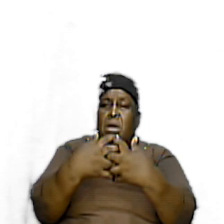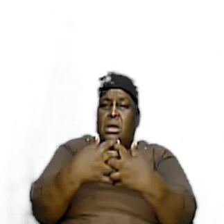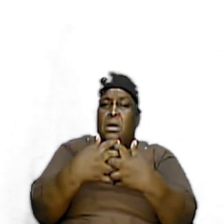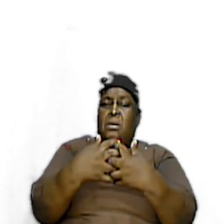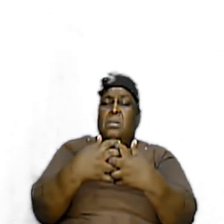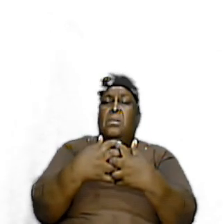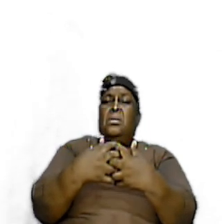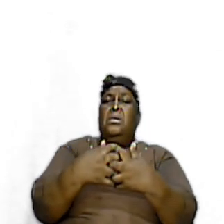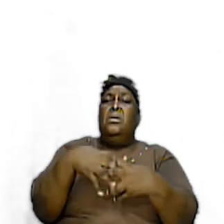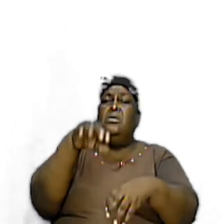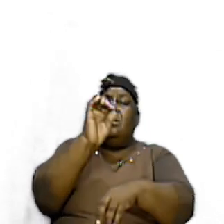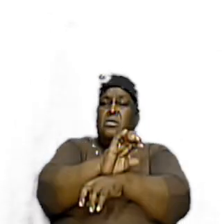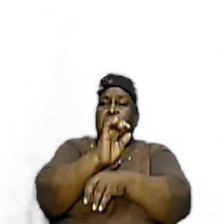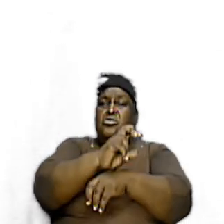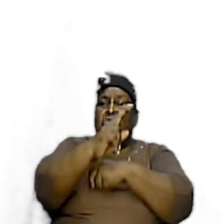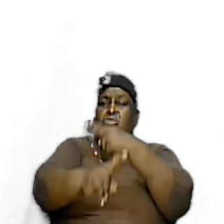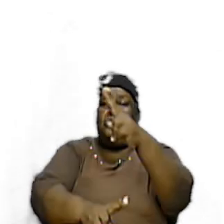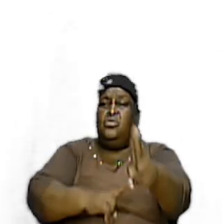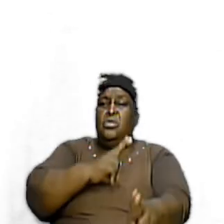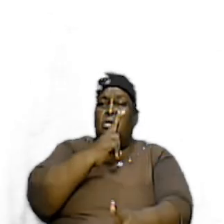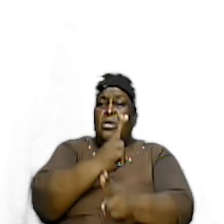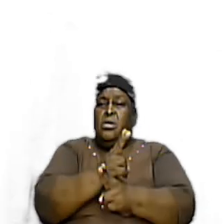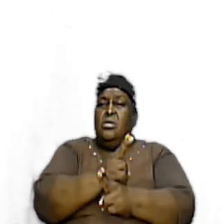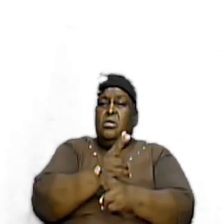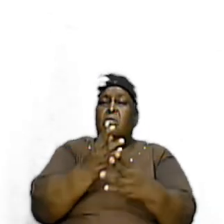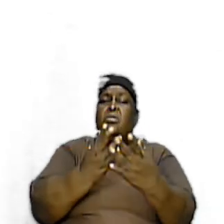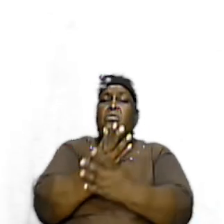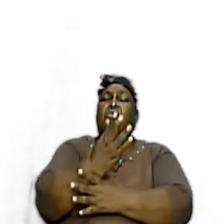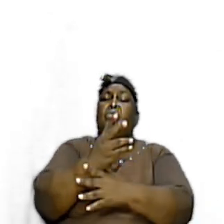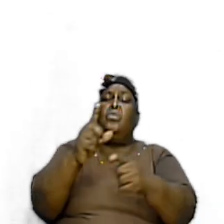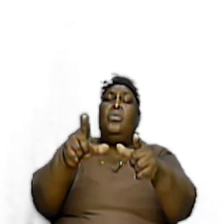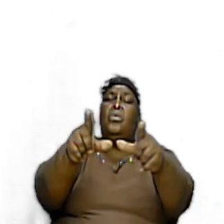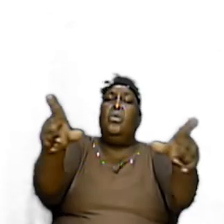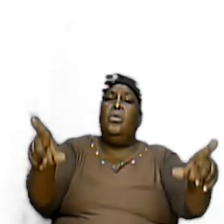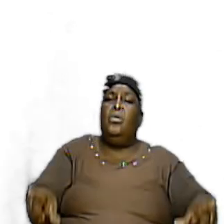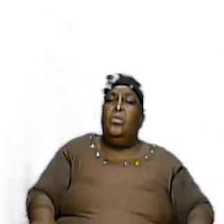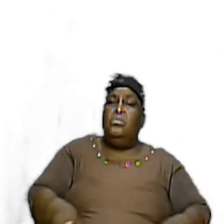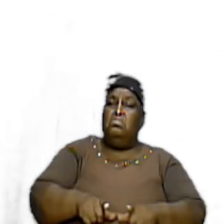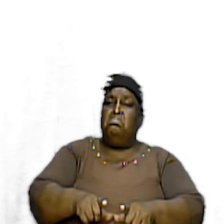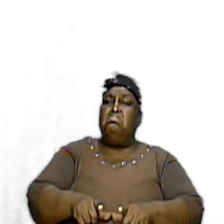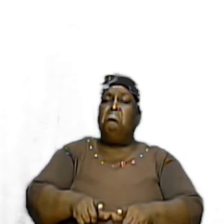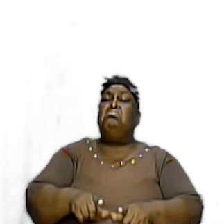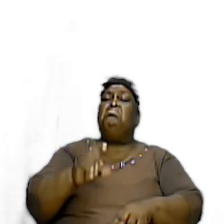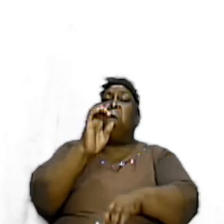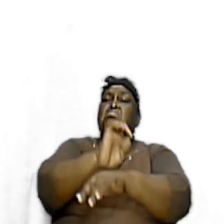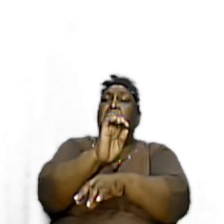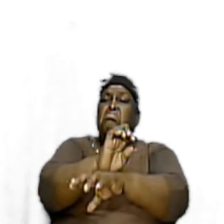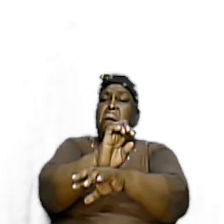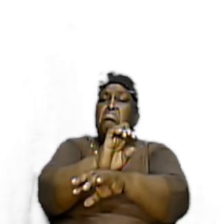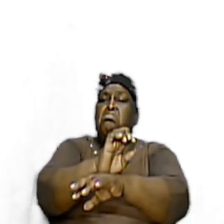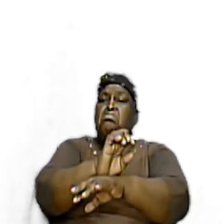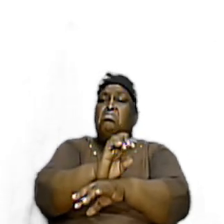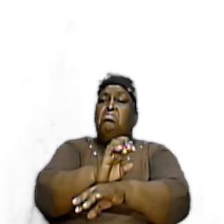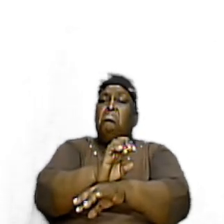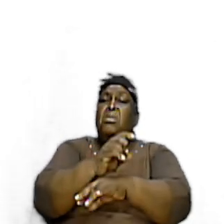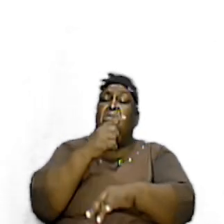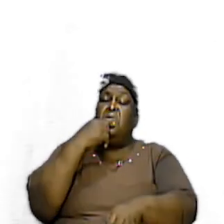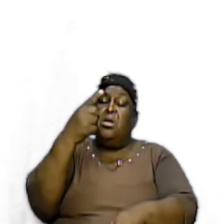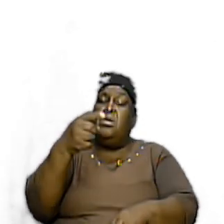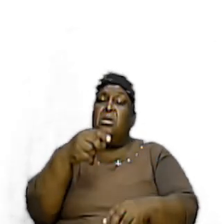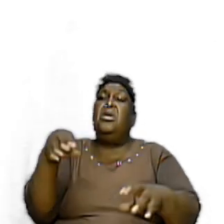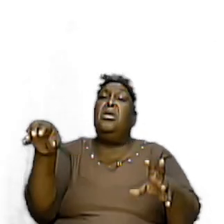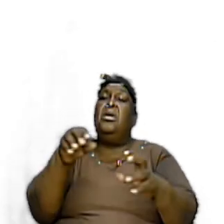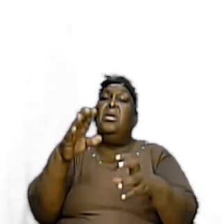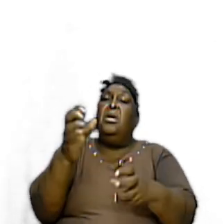Church Universal Through Our Local Assembly So My Charge To Us Is To Get